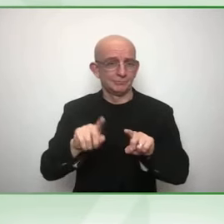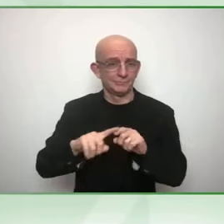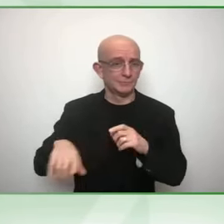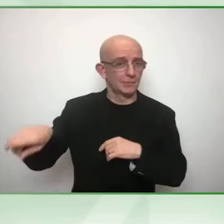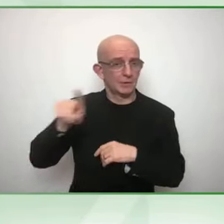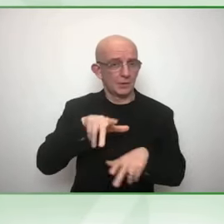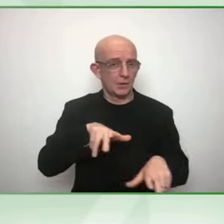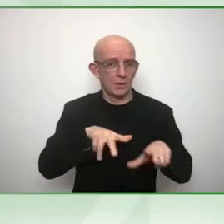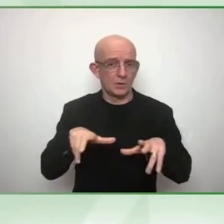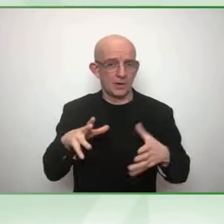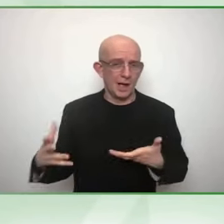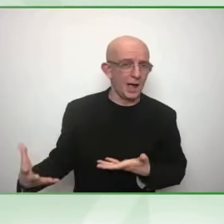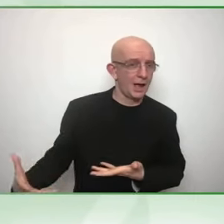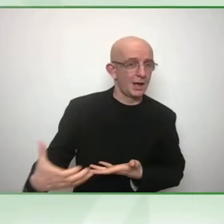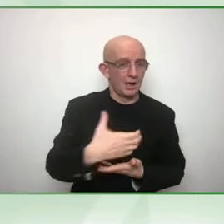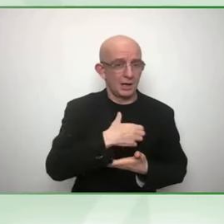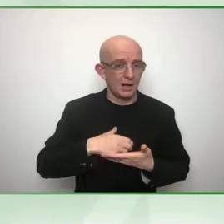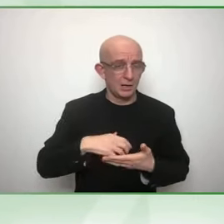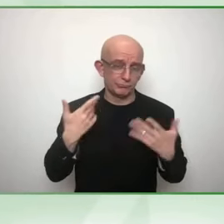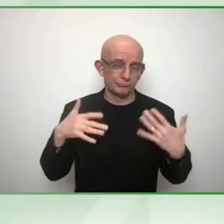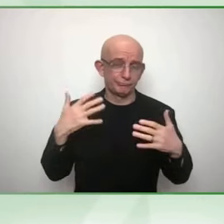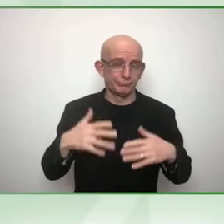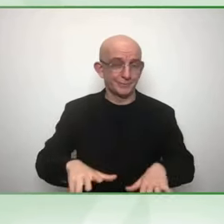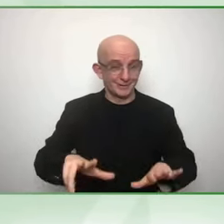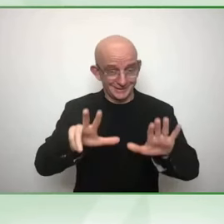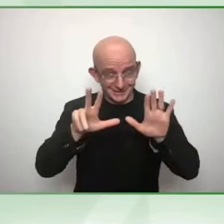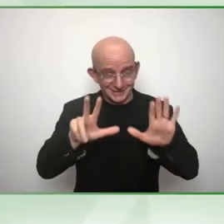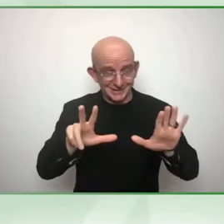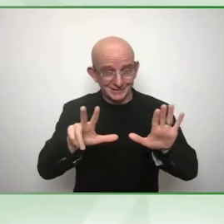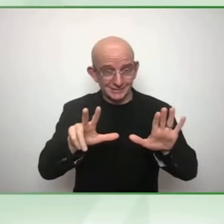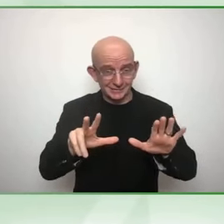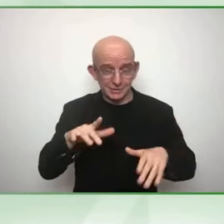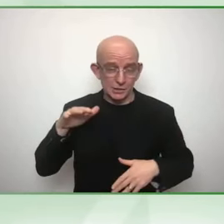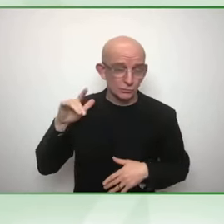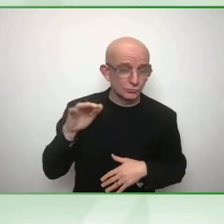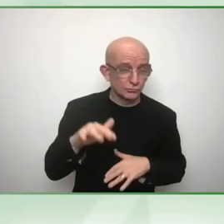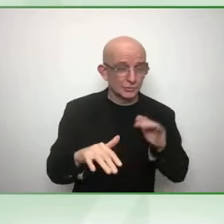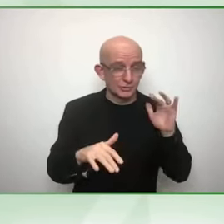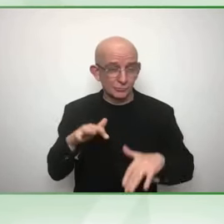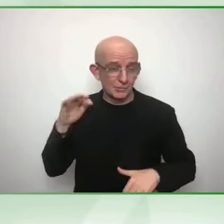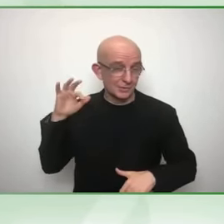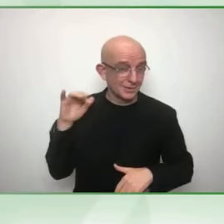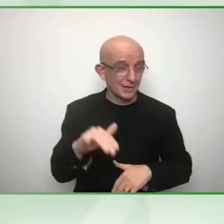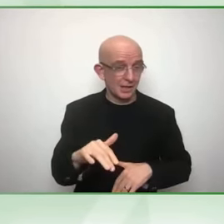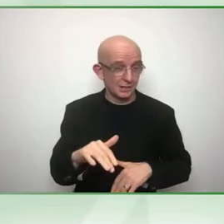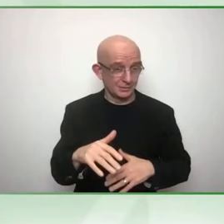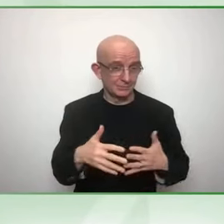And to my left is our newest panelist, Samita